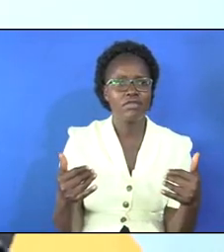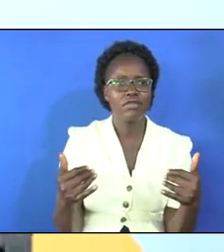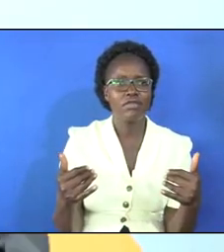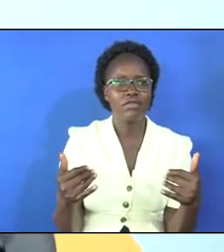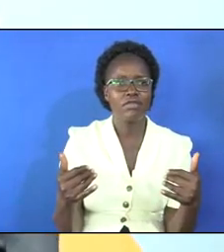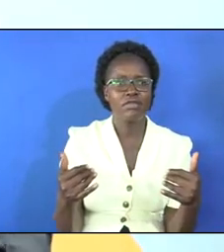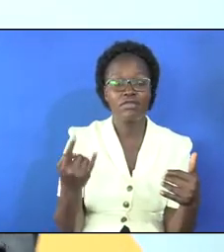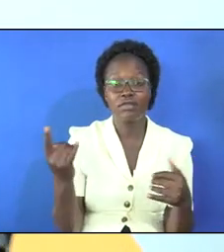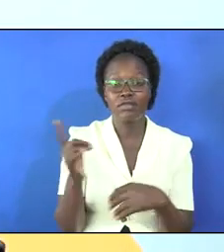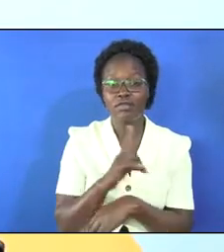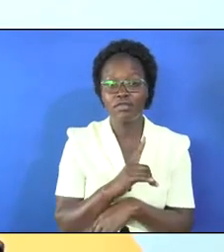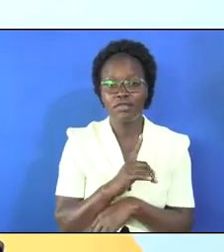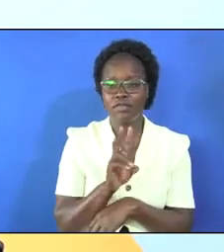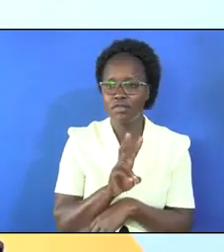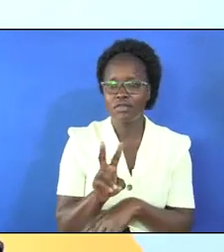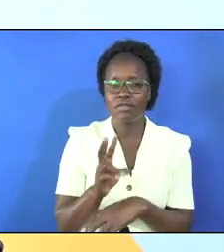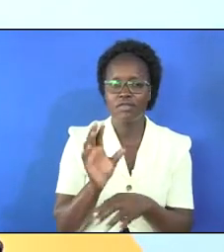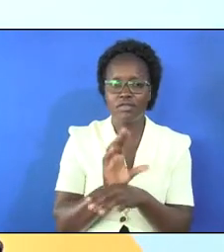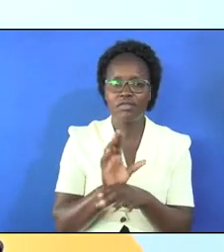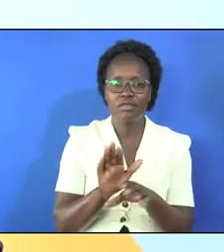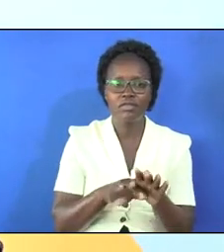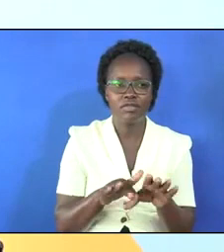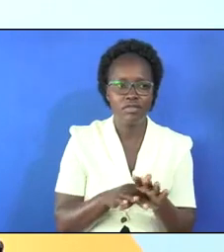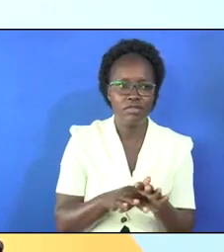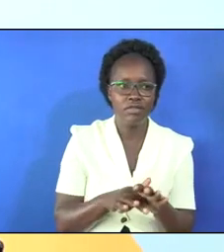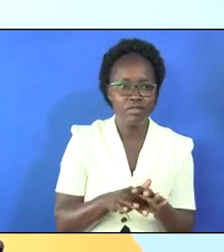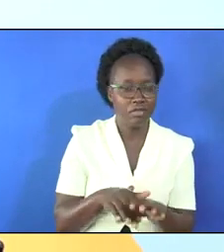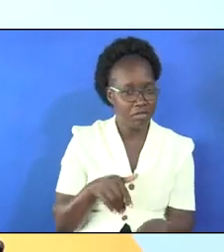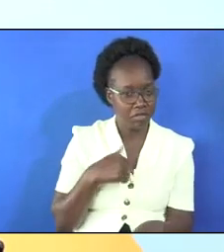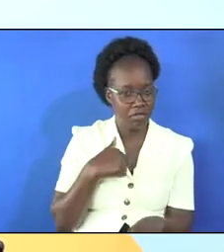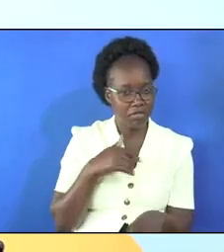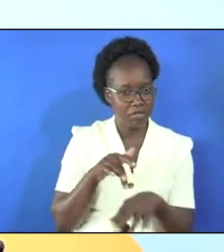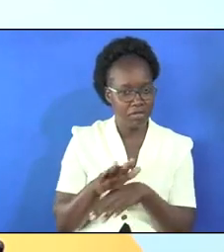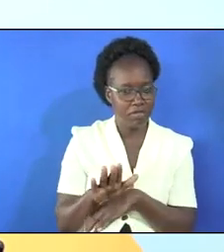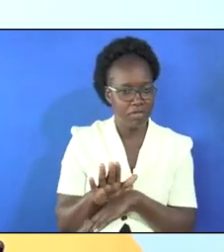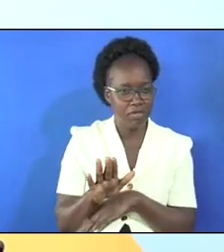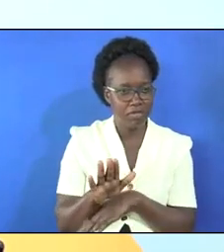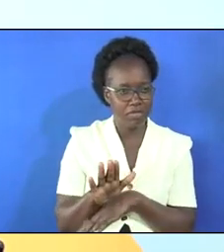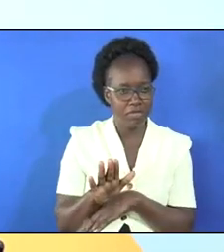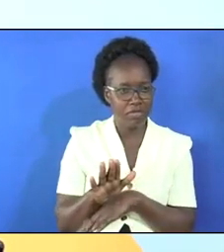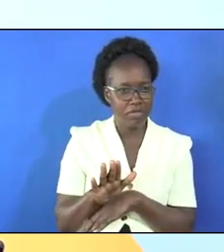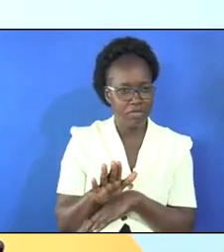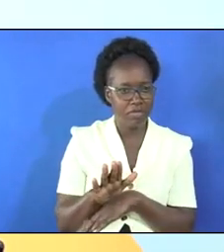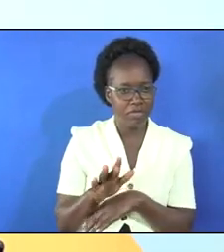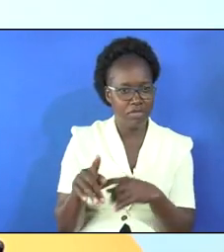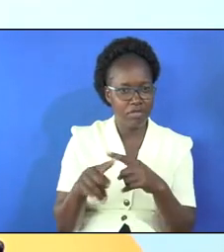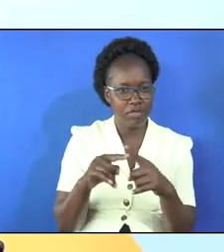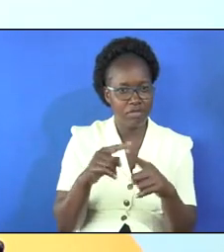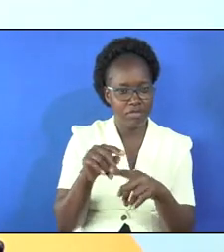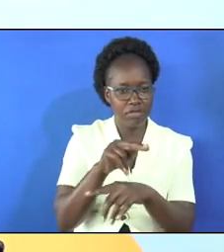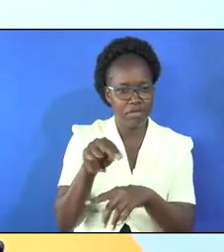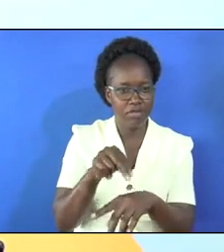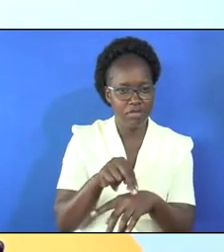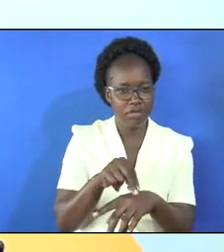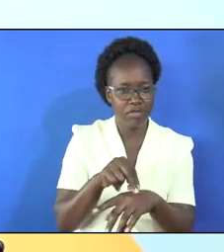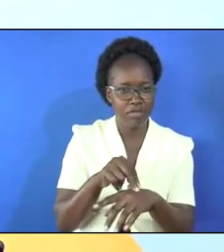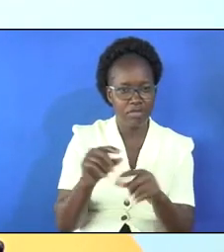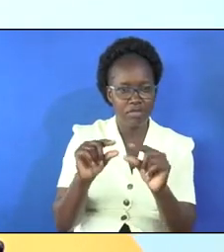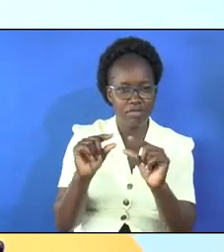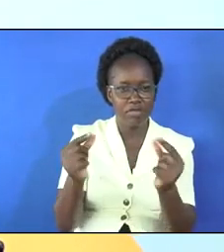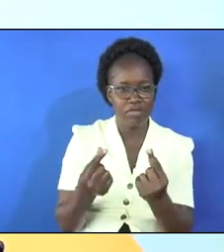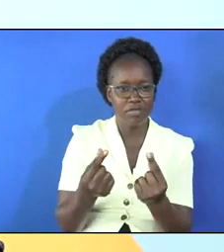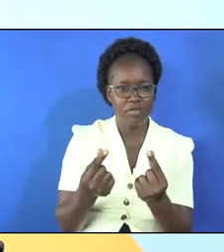one day I saw a church member of mine went to the standard nation group